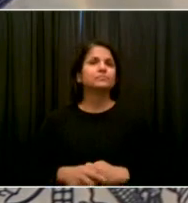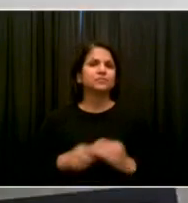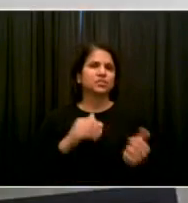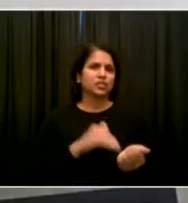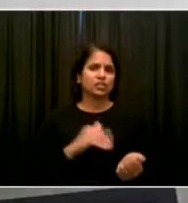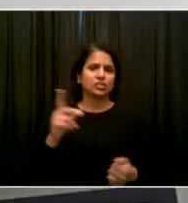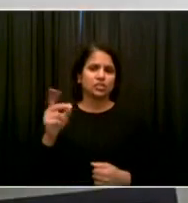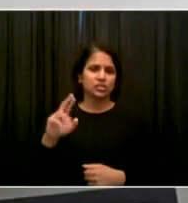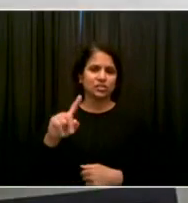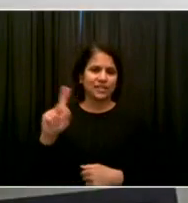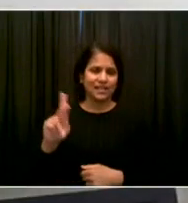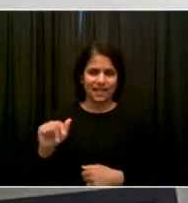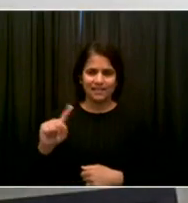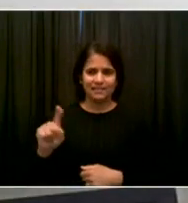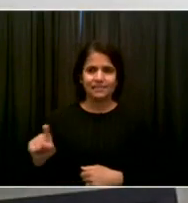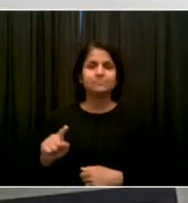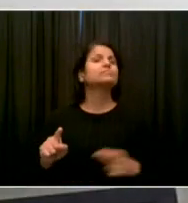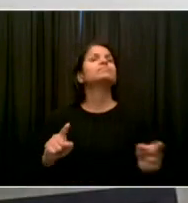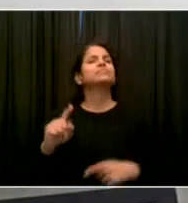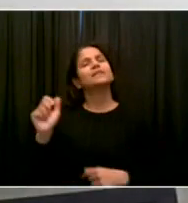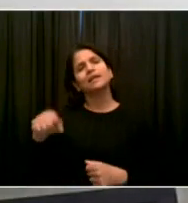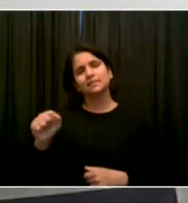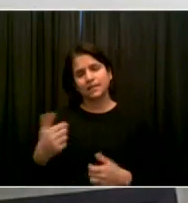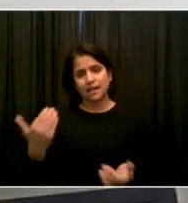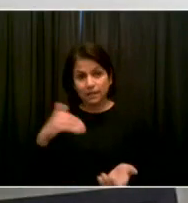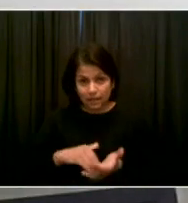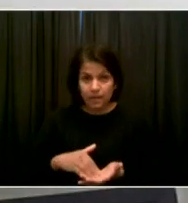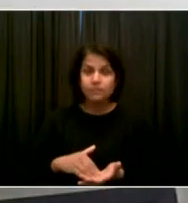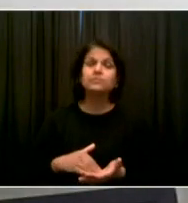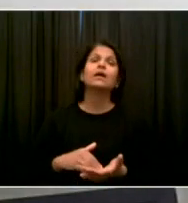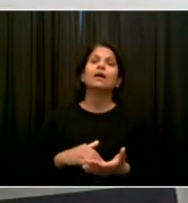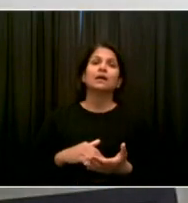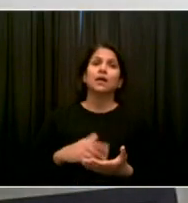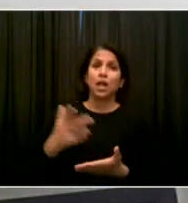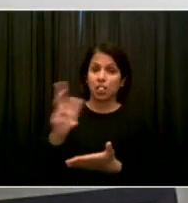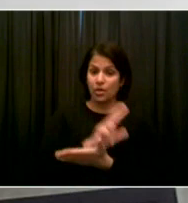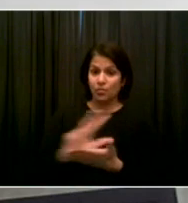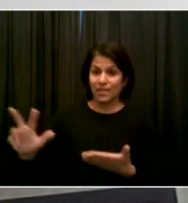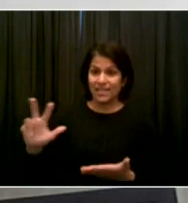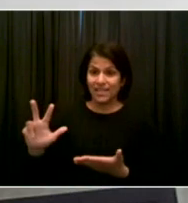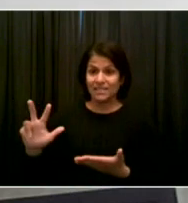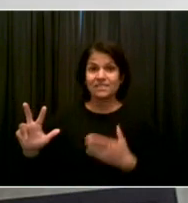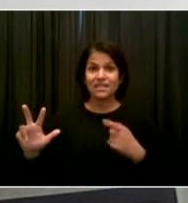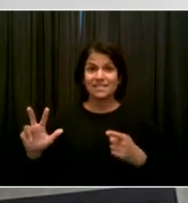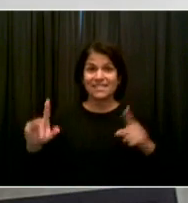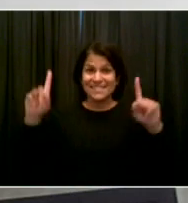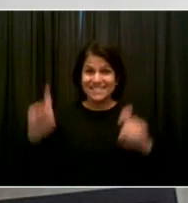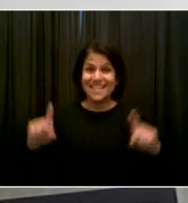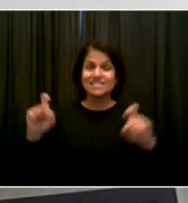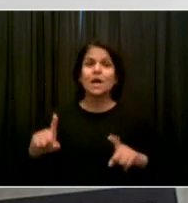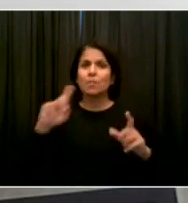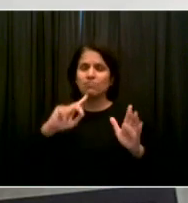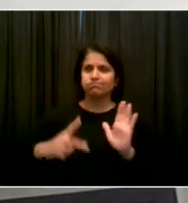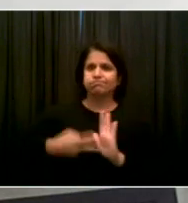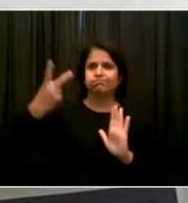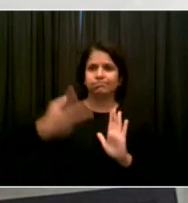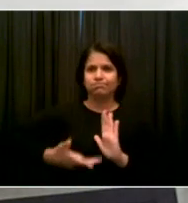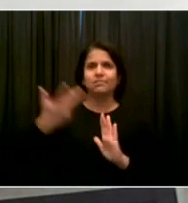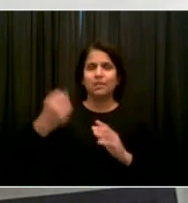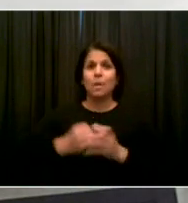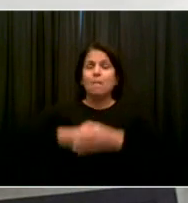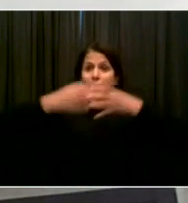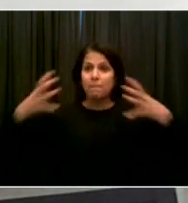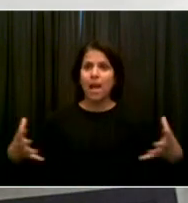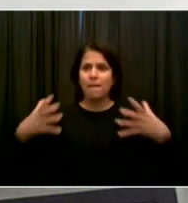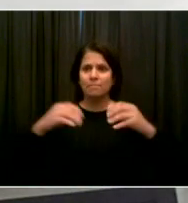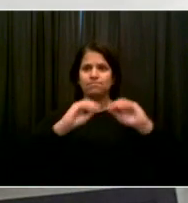doubled our testing capacity to deal with yesterday. I wish we could have quadrupled our testing capacity. But we are, we are definitely on